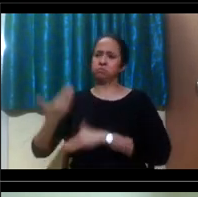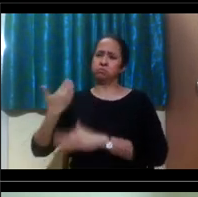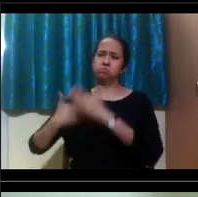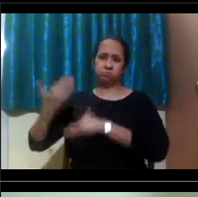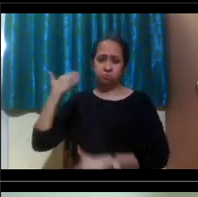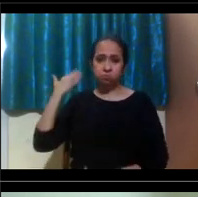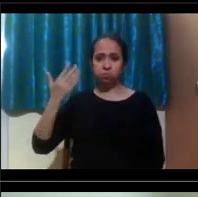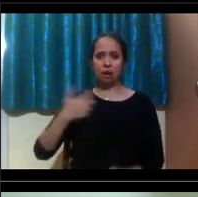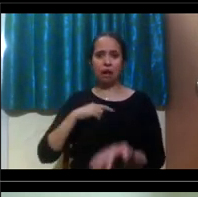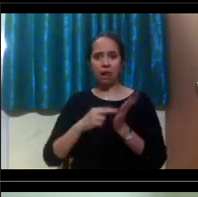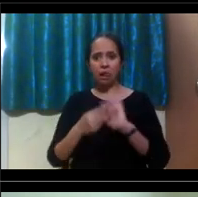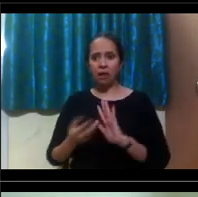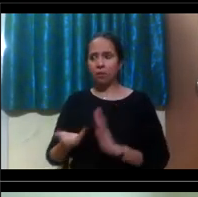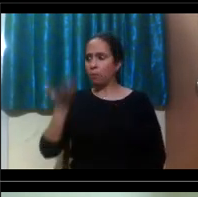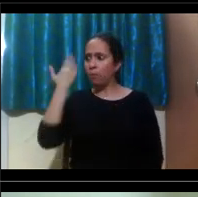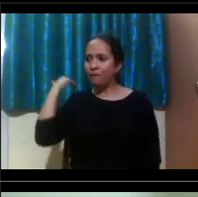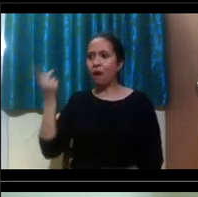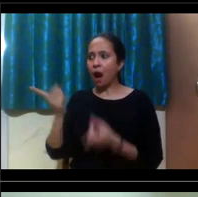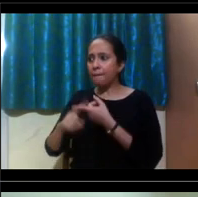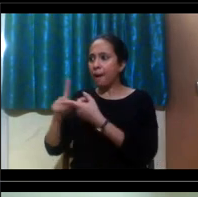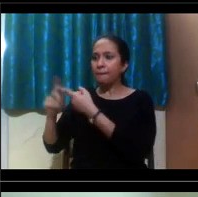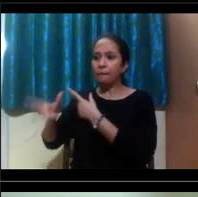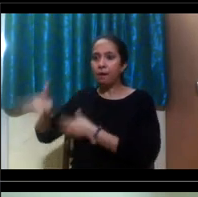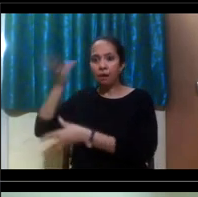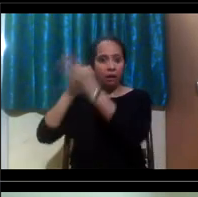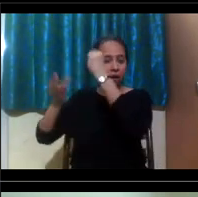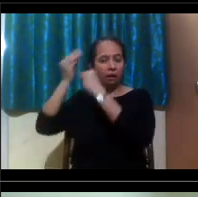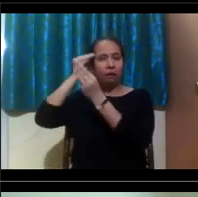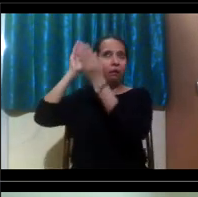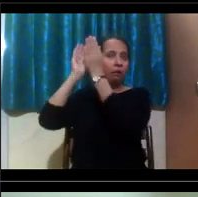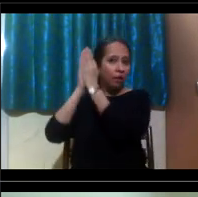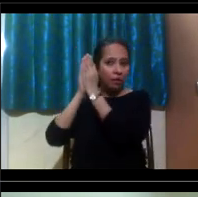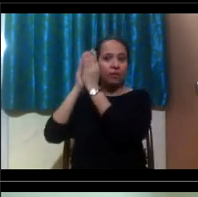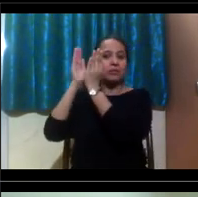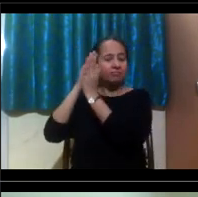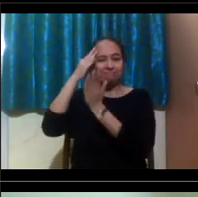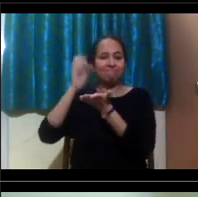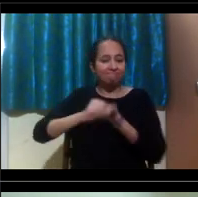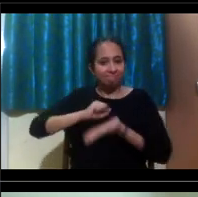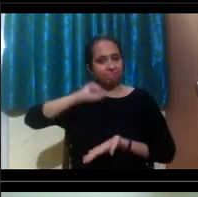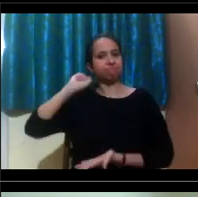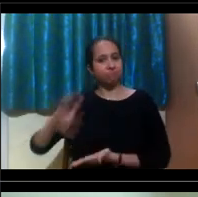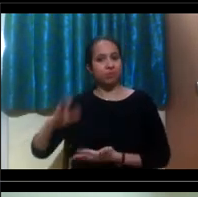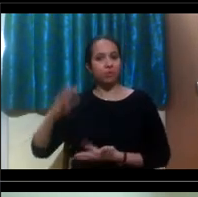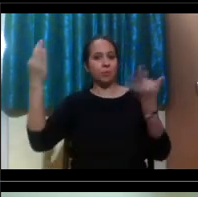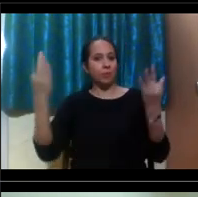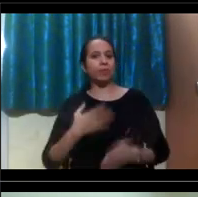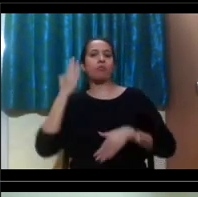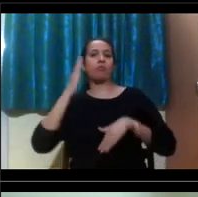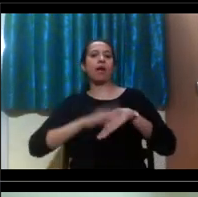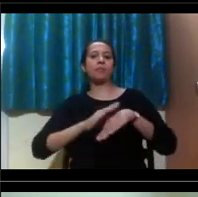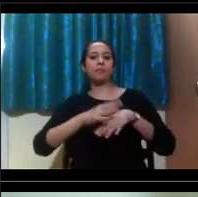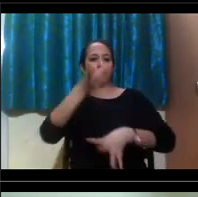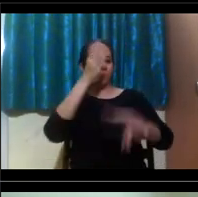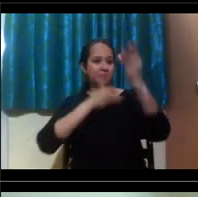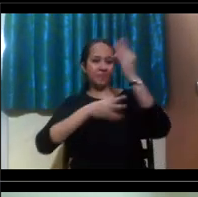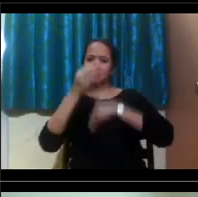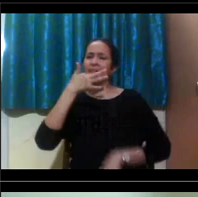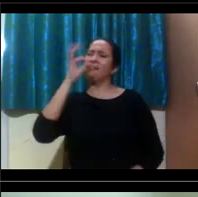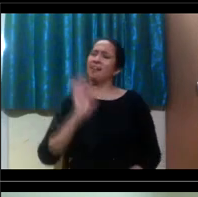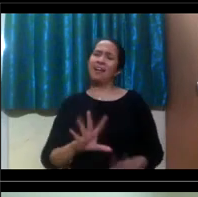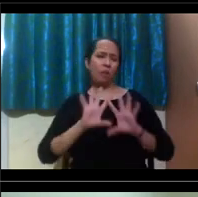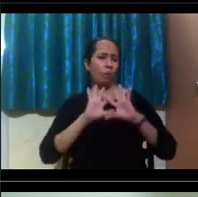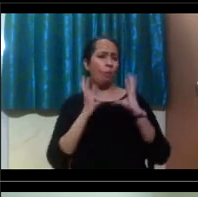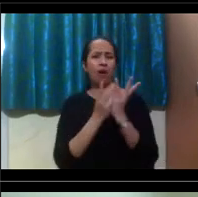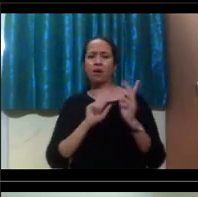unlearn all of that ableist thinking, know, so just the world is yours. So, you know, go for